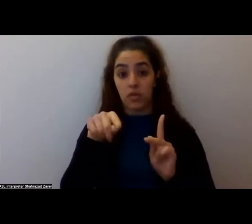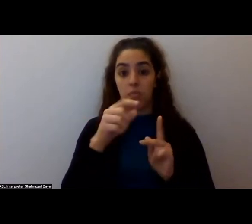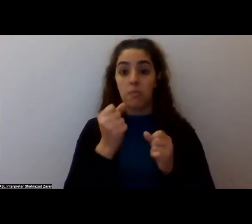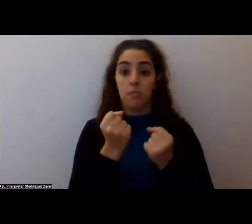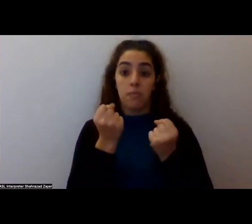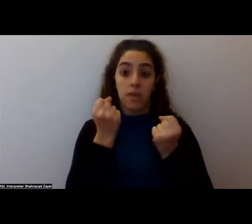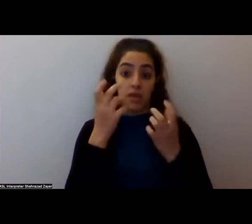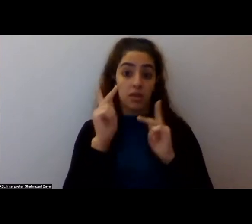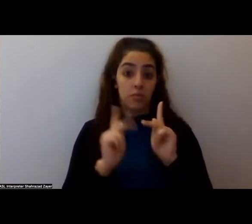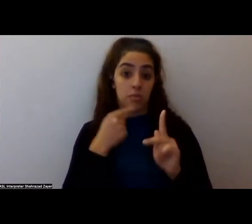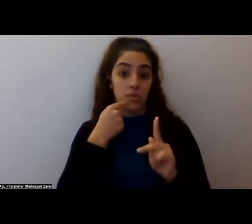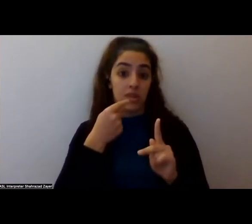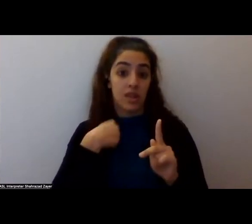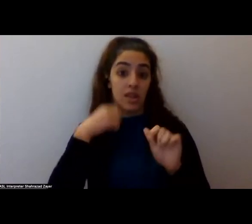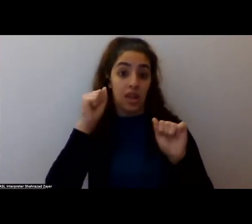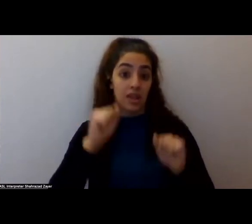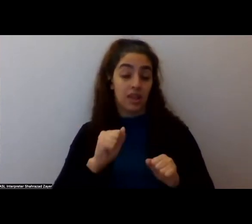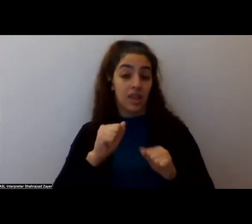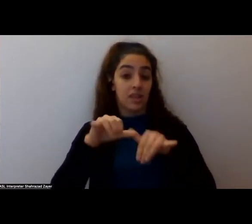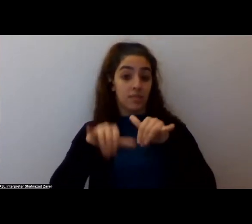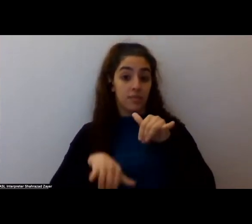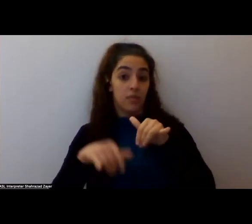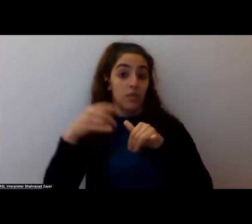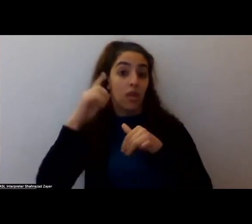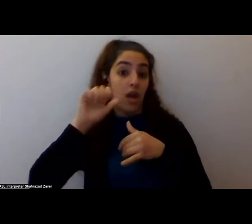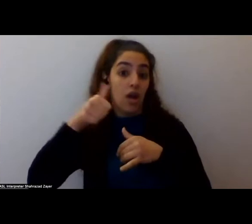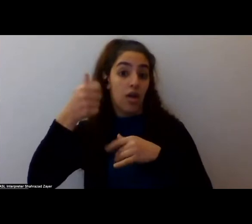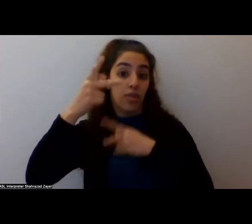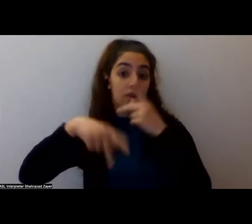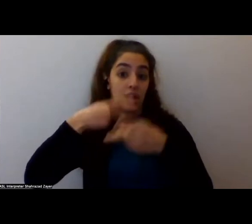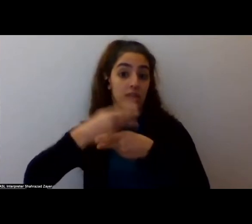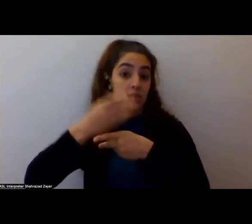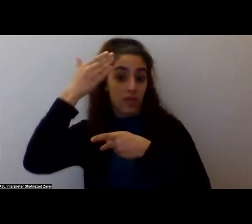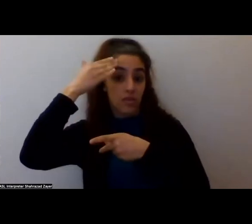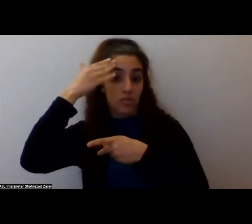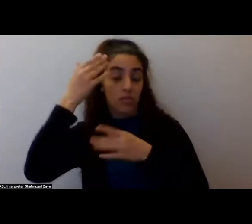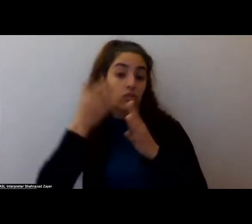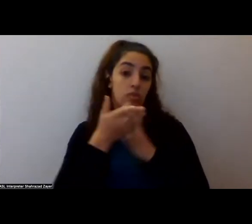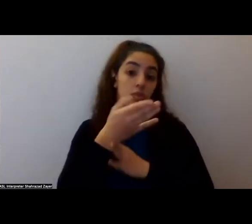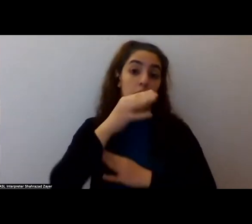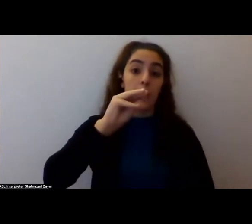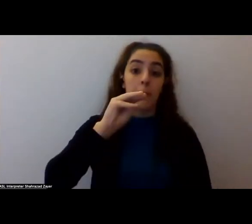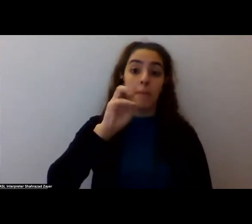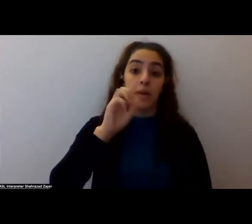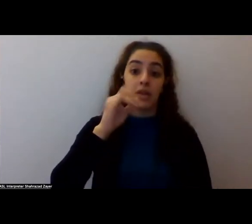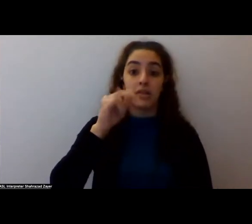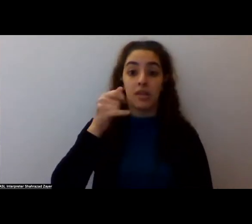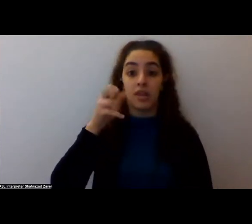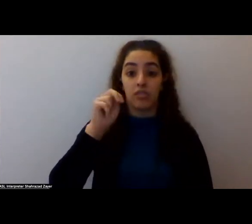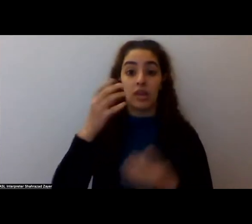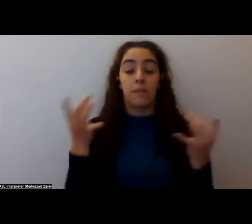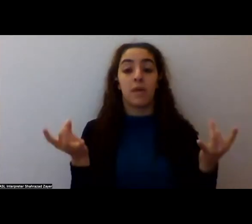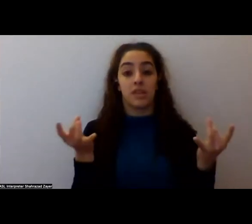and mystical experiences through meditation and through fasting and taking a psychedelic is, is